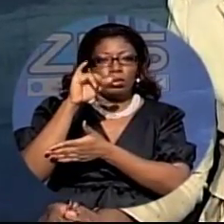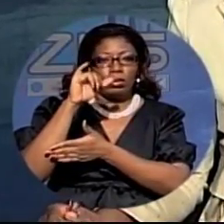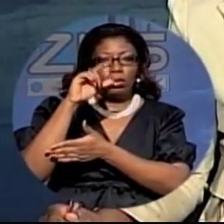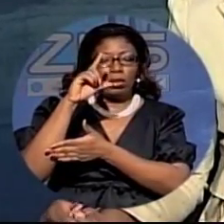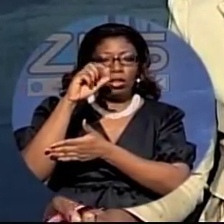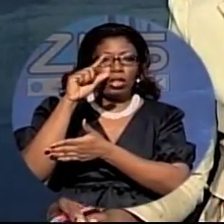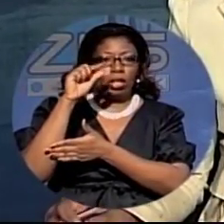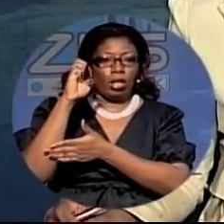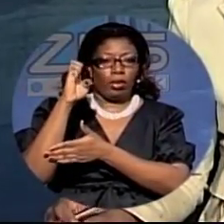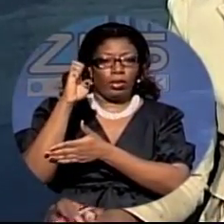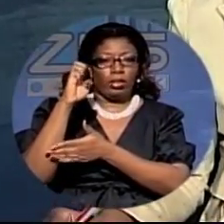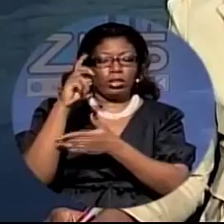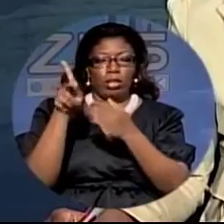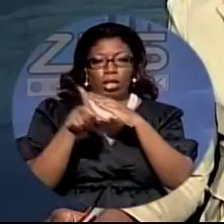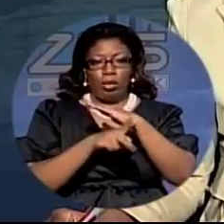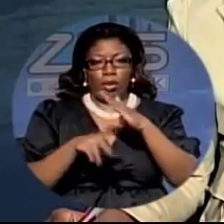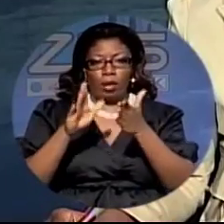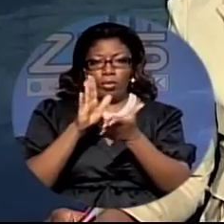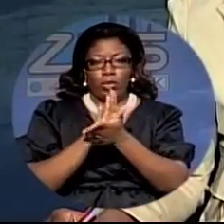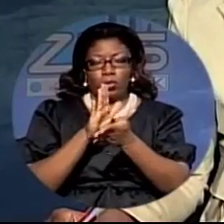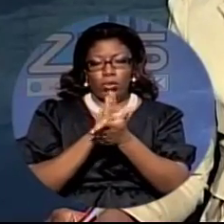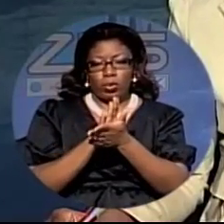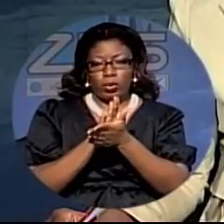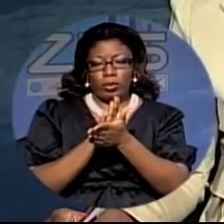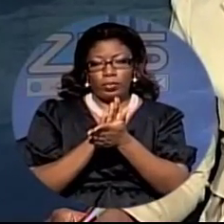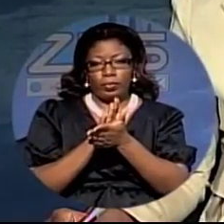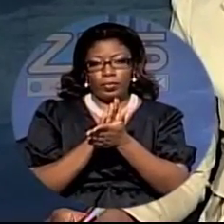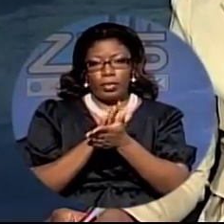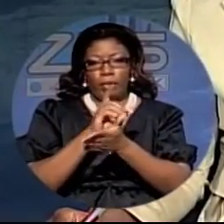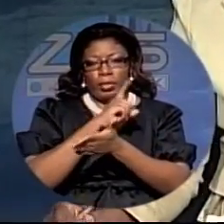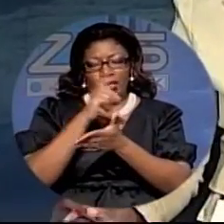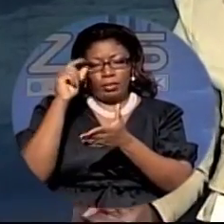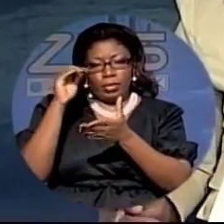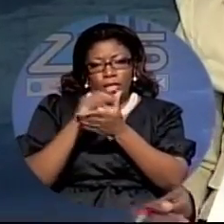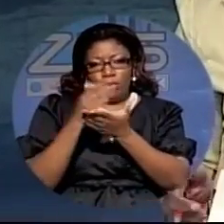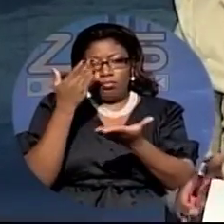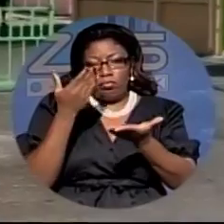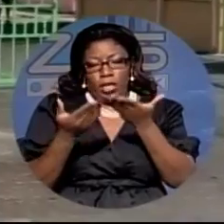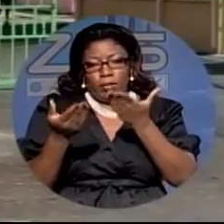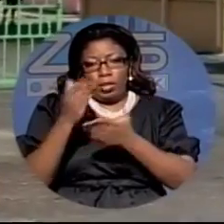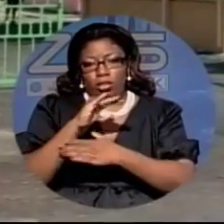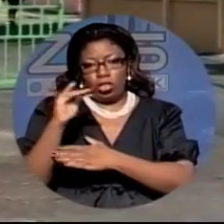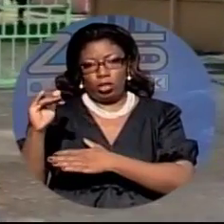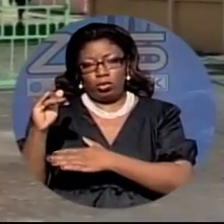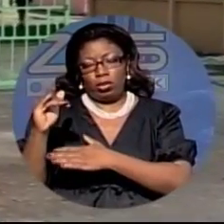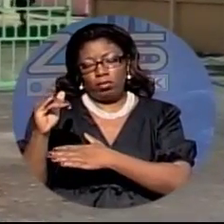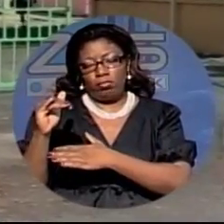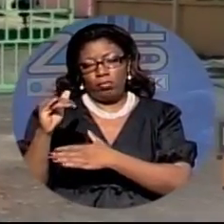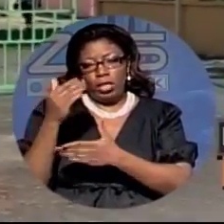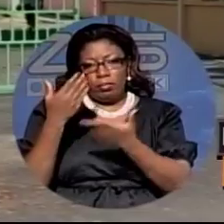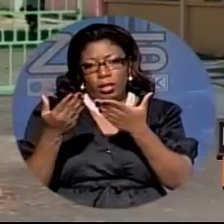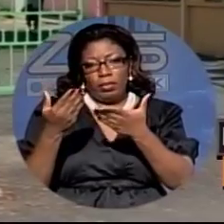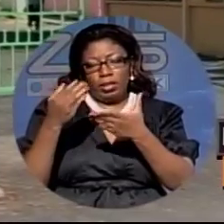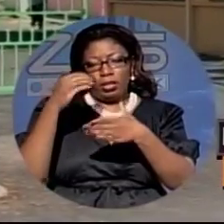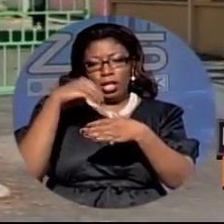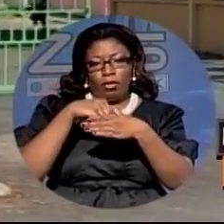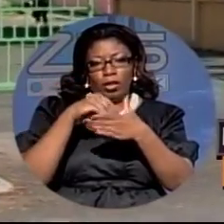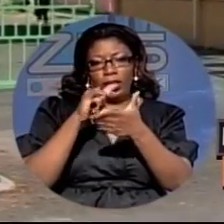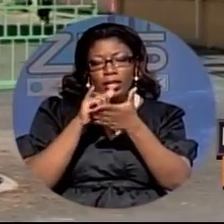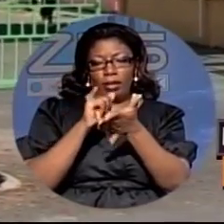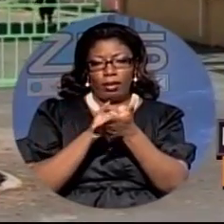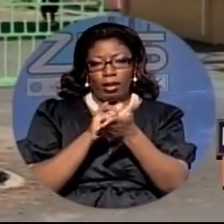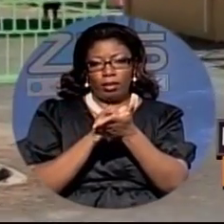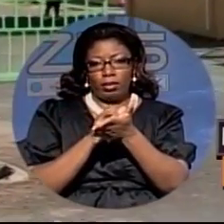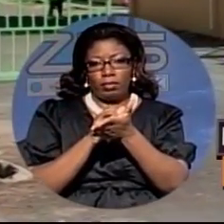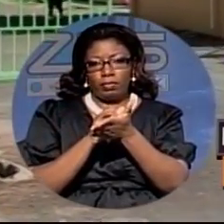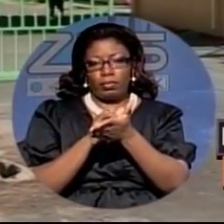officials believe children may have been involved foreign carry fills us in according to the acting director of security for public schools christopher